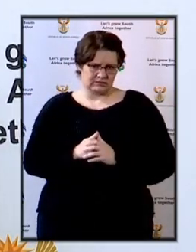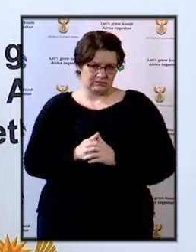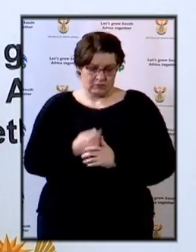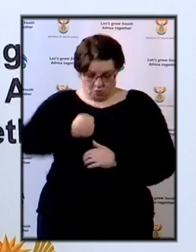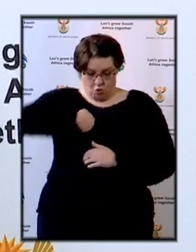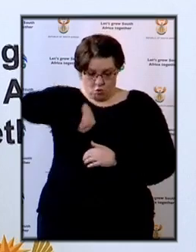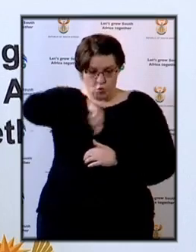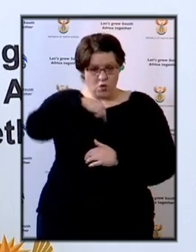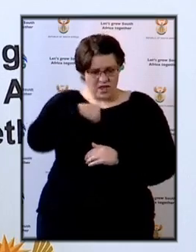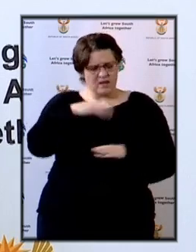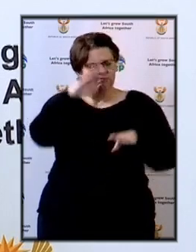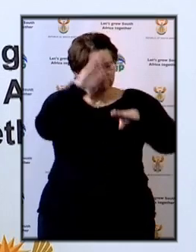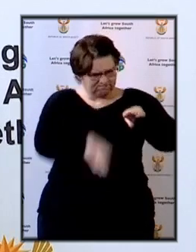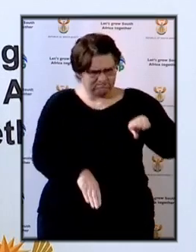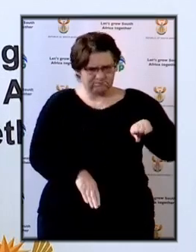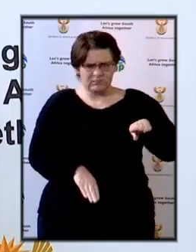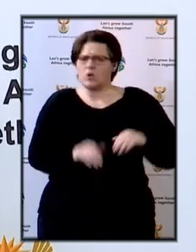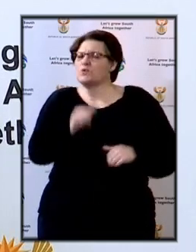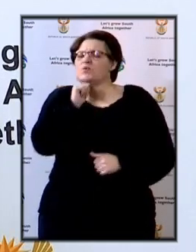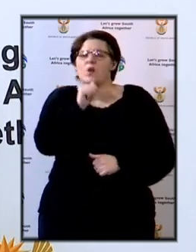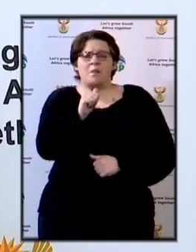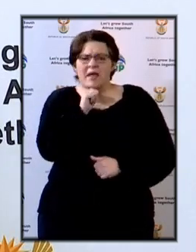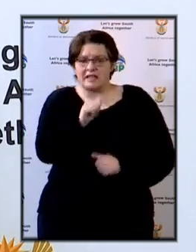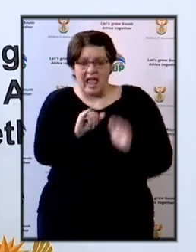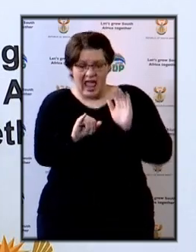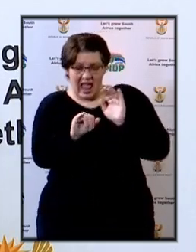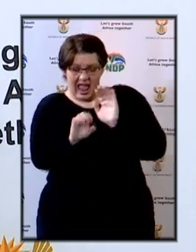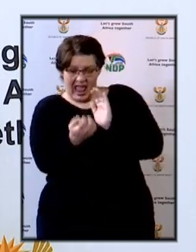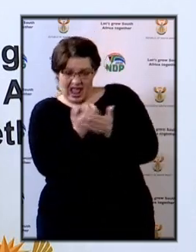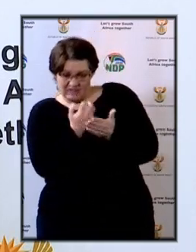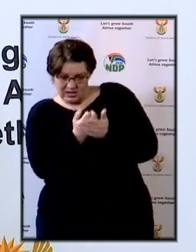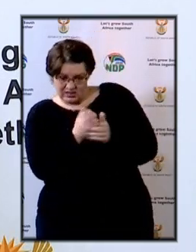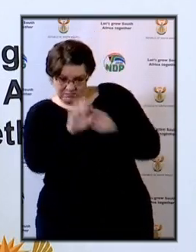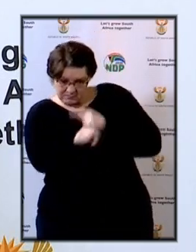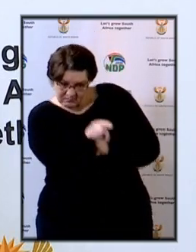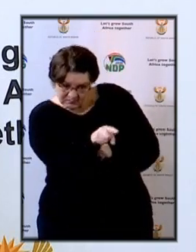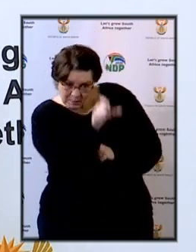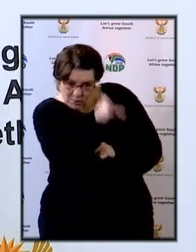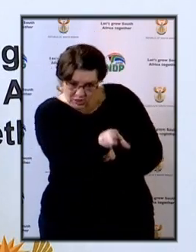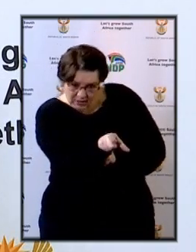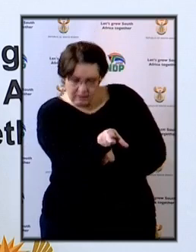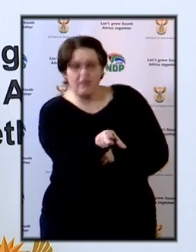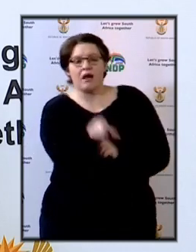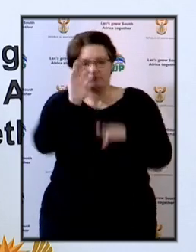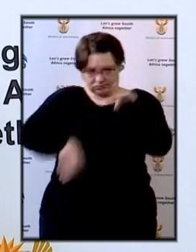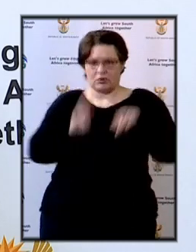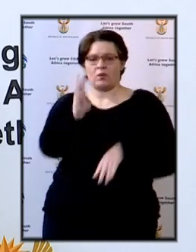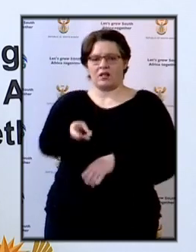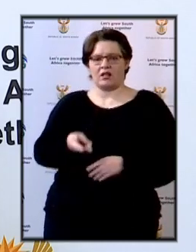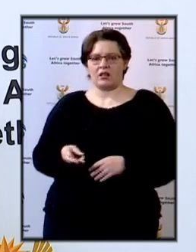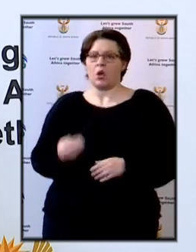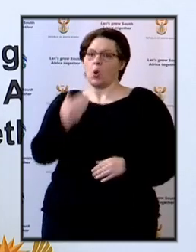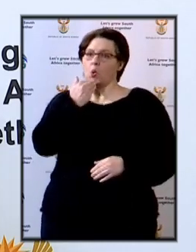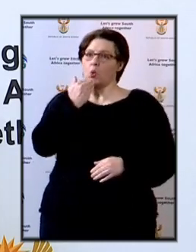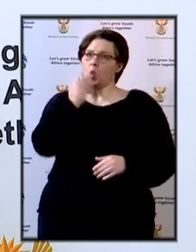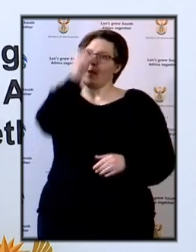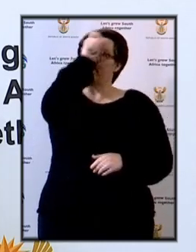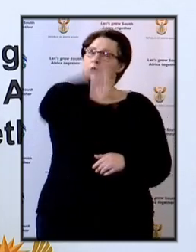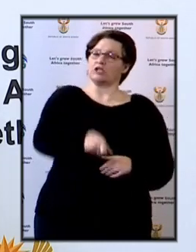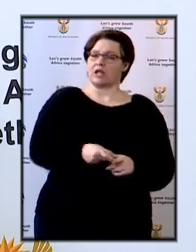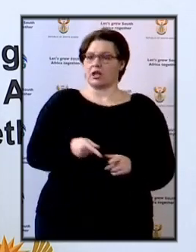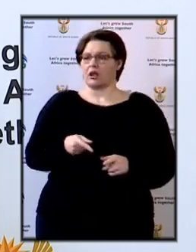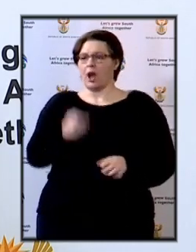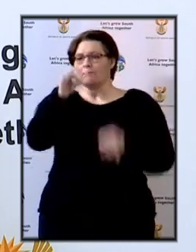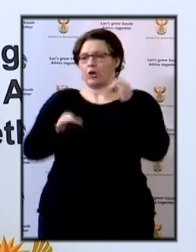prosecute wherever the evidence takes us. And I'm not going to outline any particular